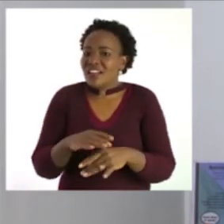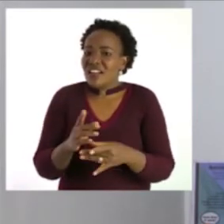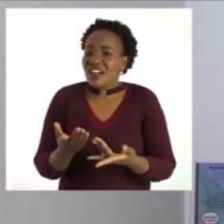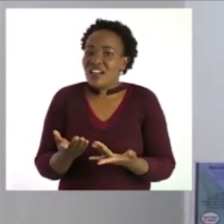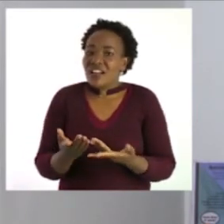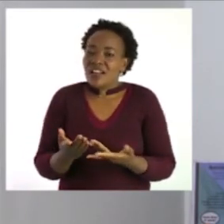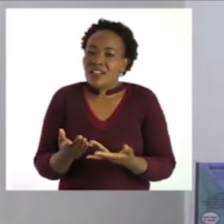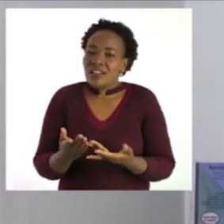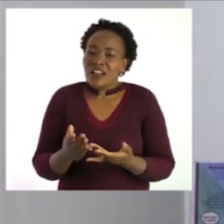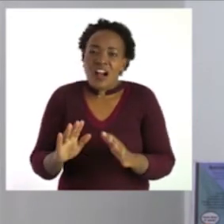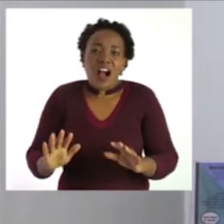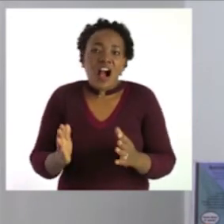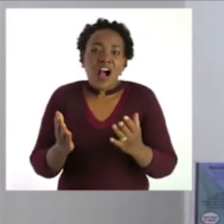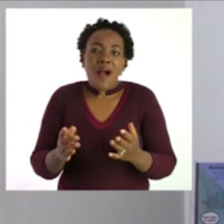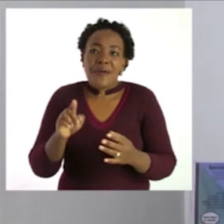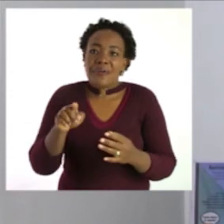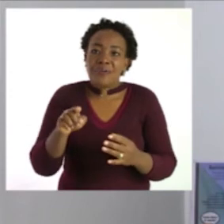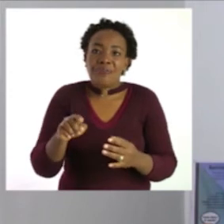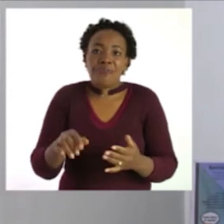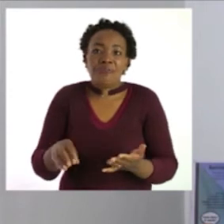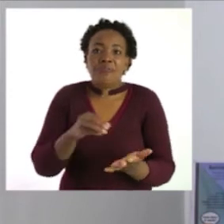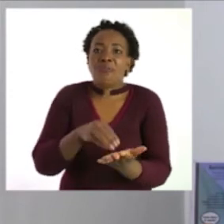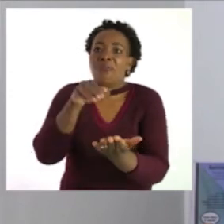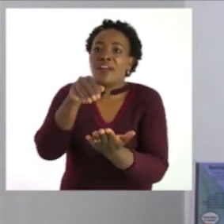tell us how you will arrive